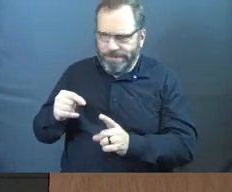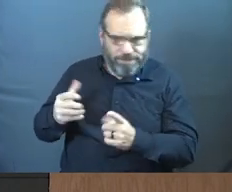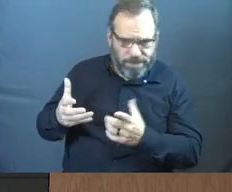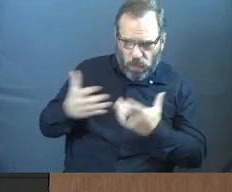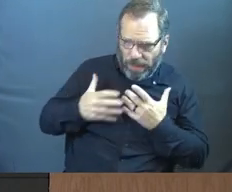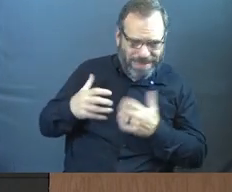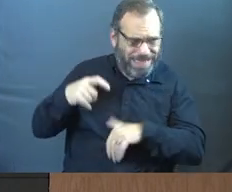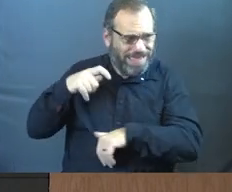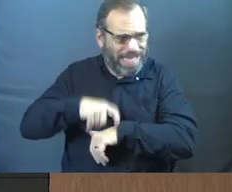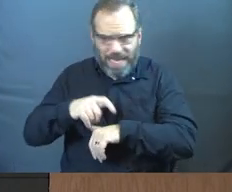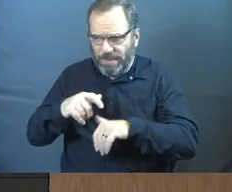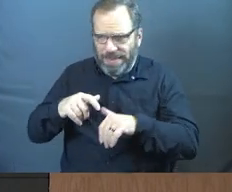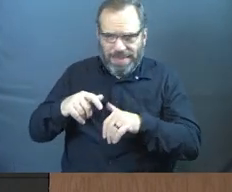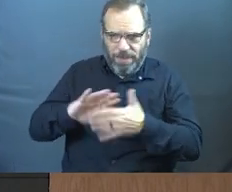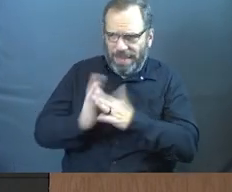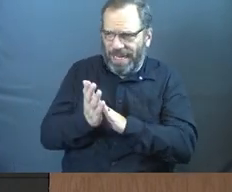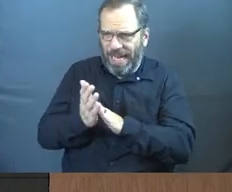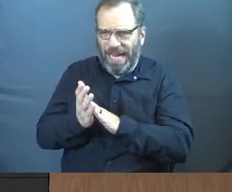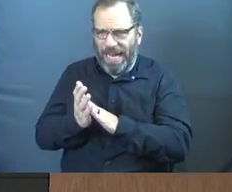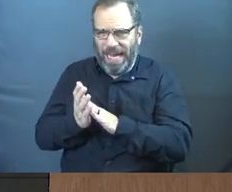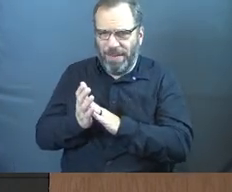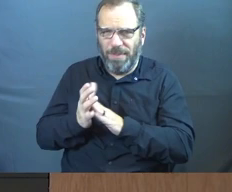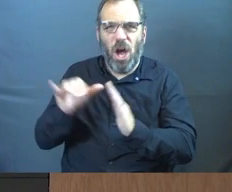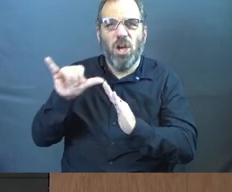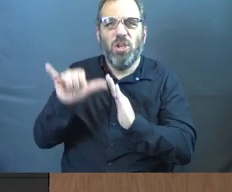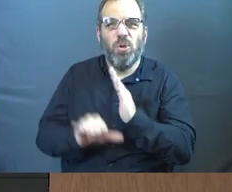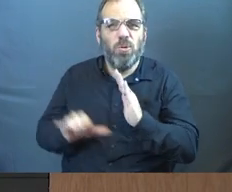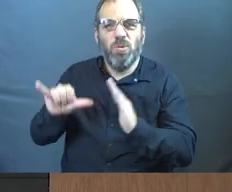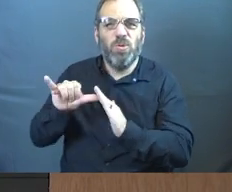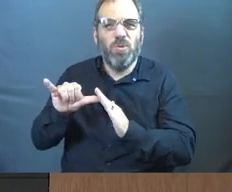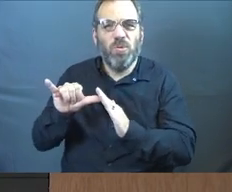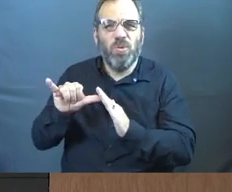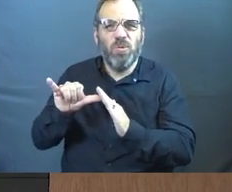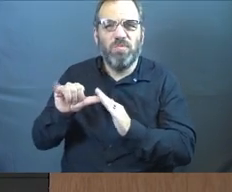want this moment to become a YouTube video.